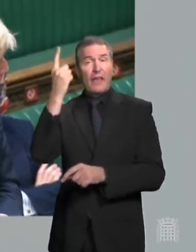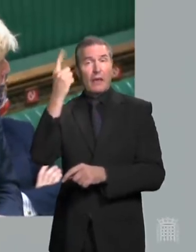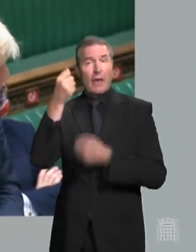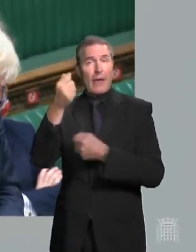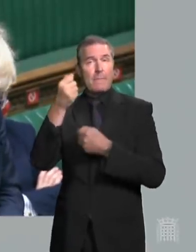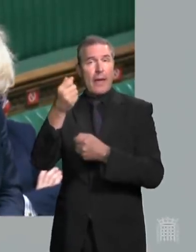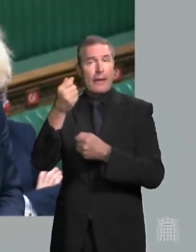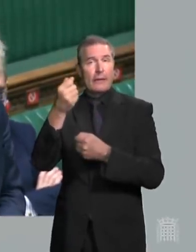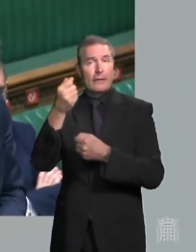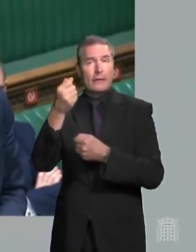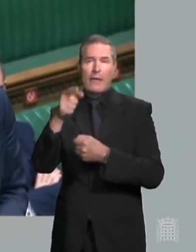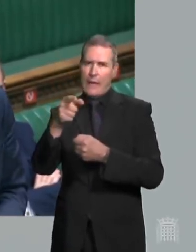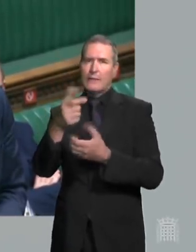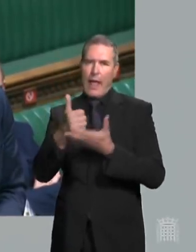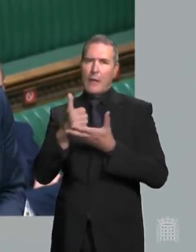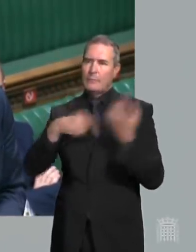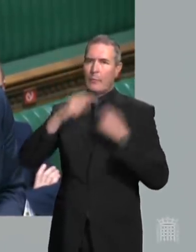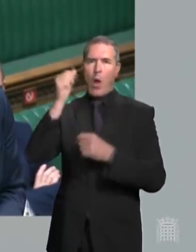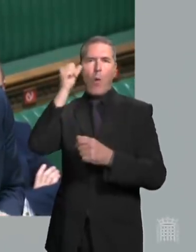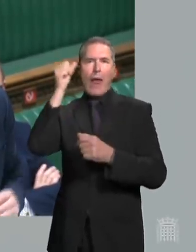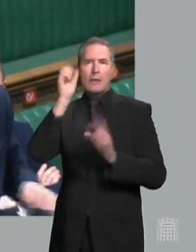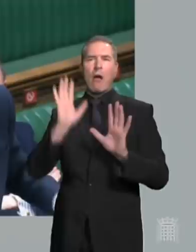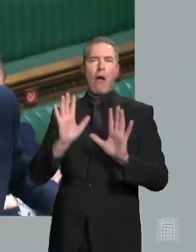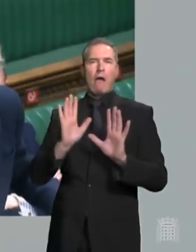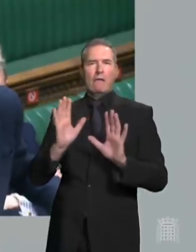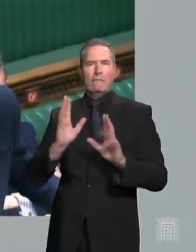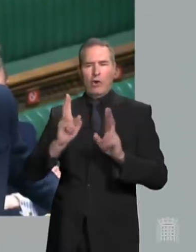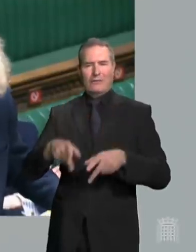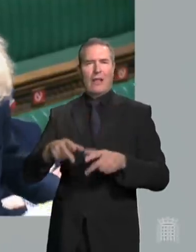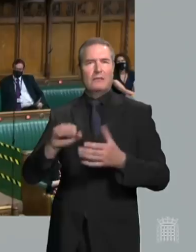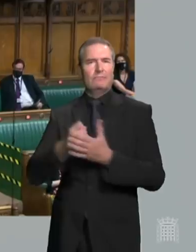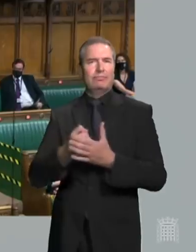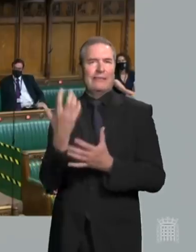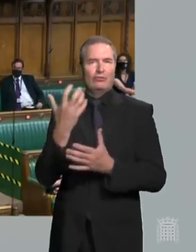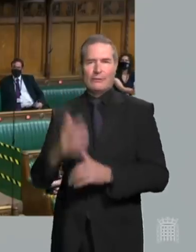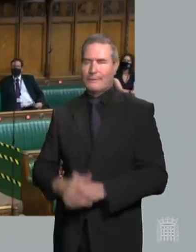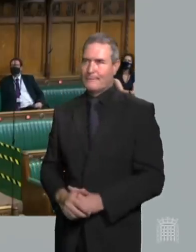which can play a huge role in reducing deaths and serious injuries on our roads